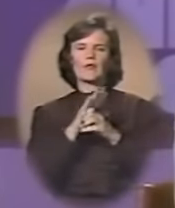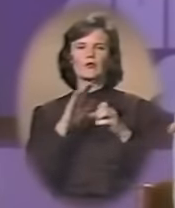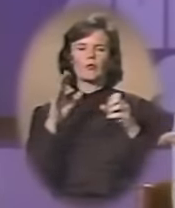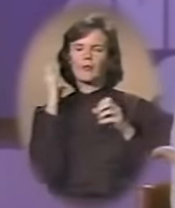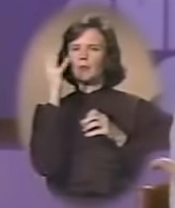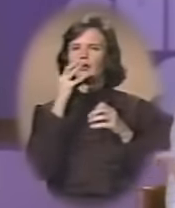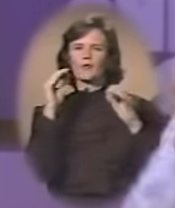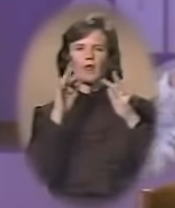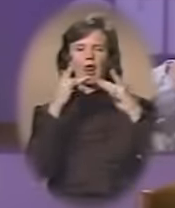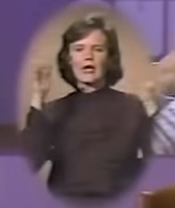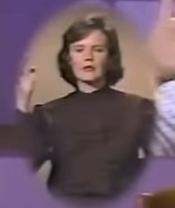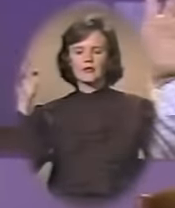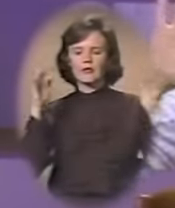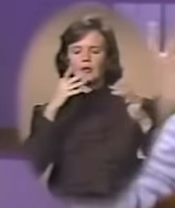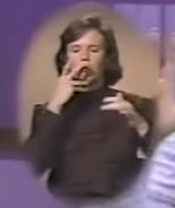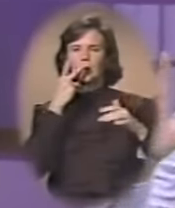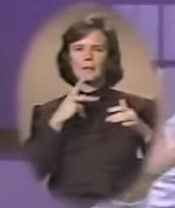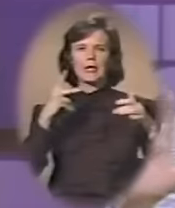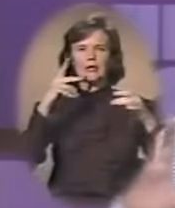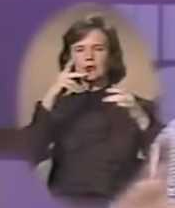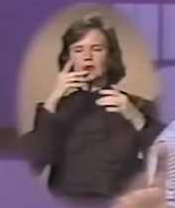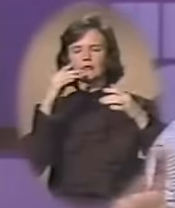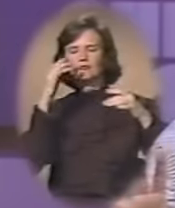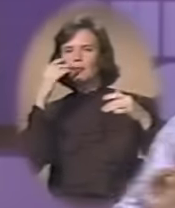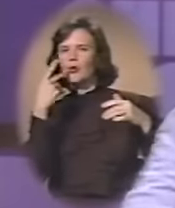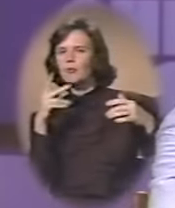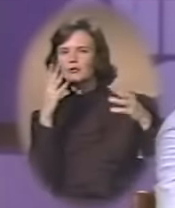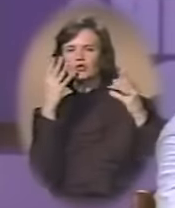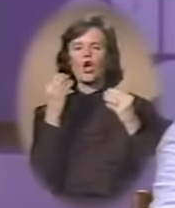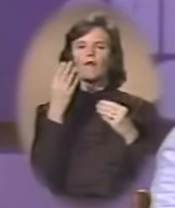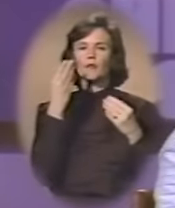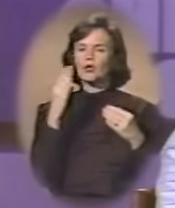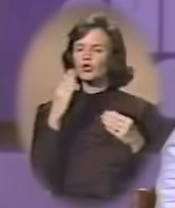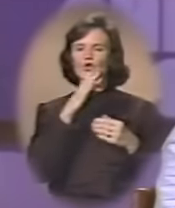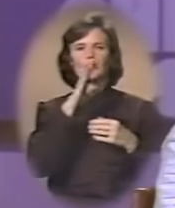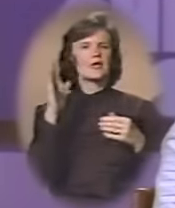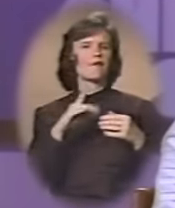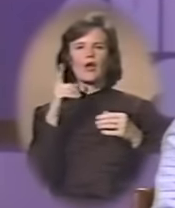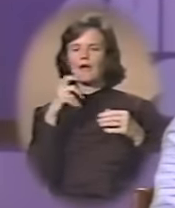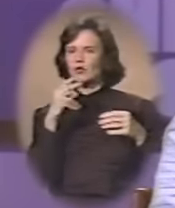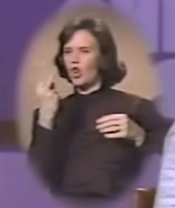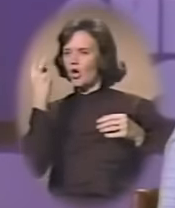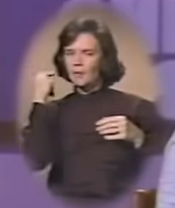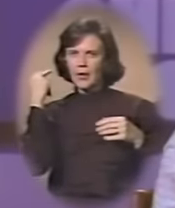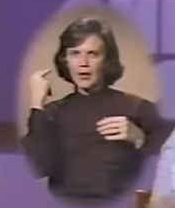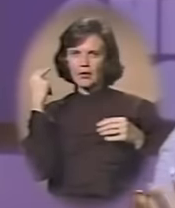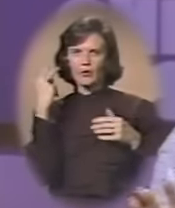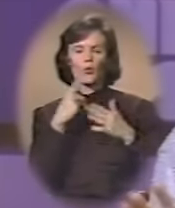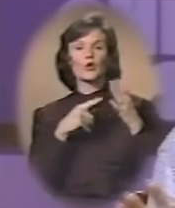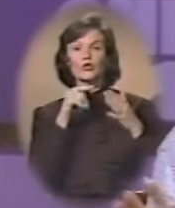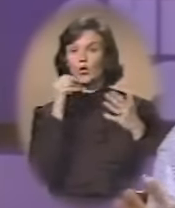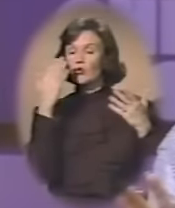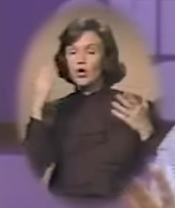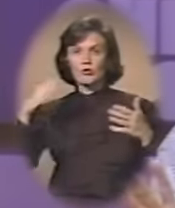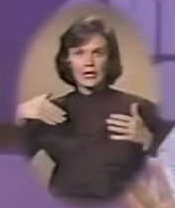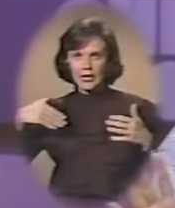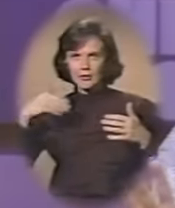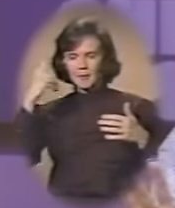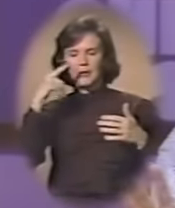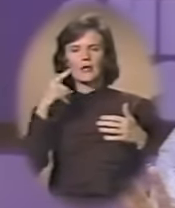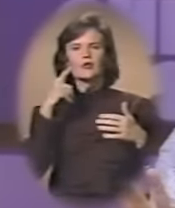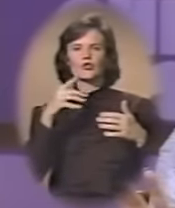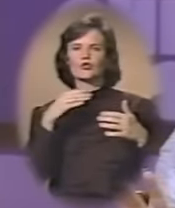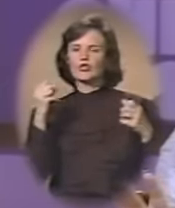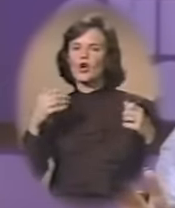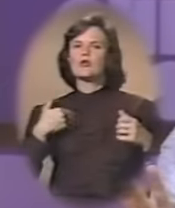filled with beautiful lights, pinks, magentas, and soft blues. You will never have to look back. But what you don't know yet, because